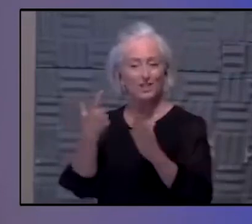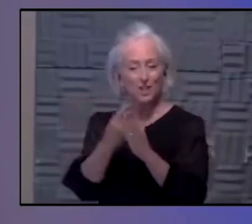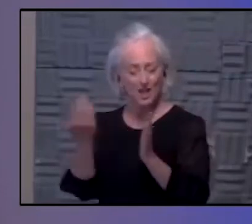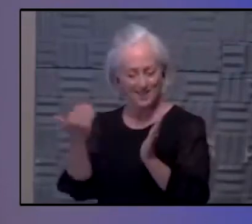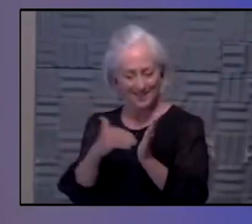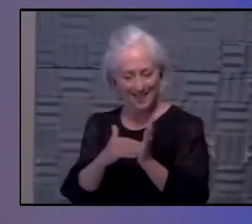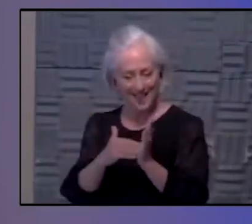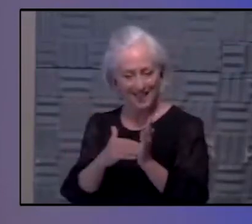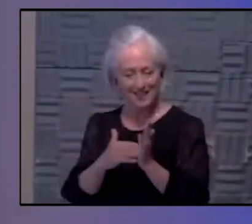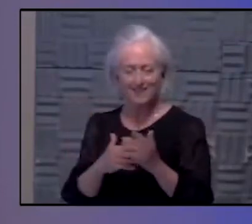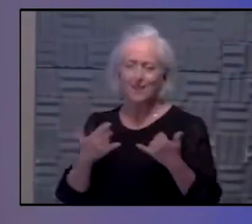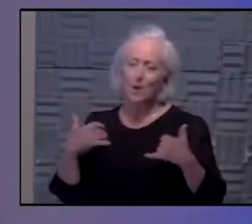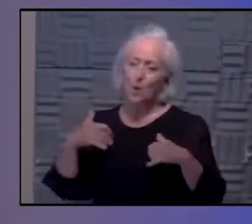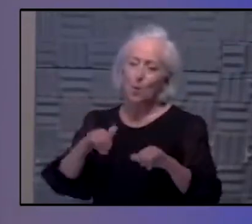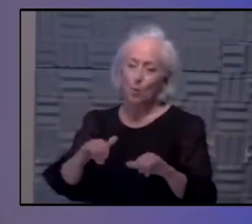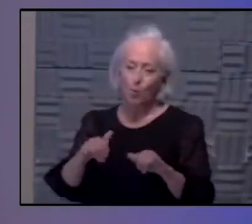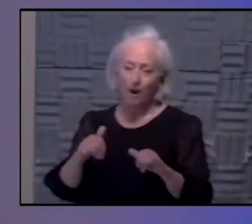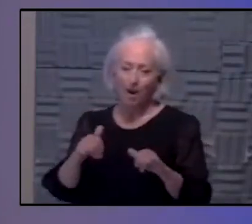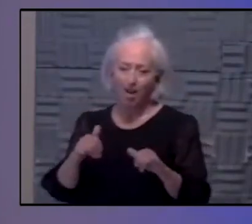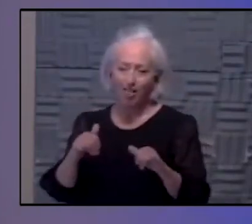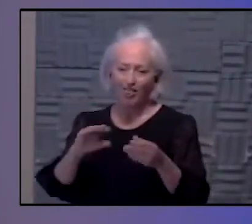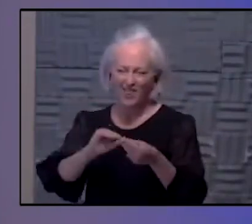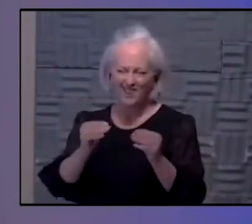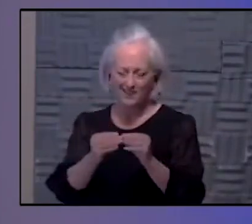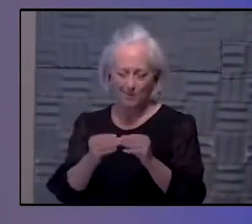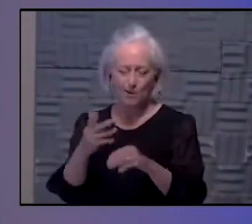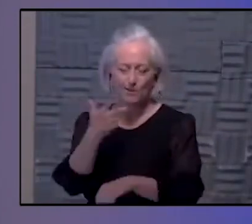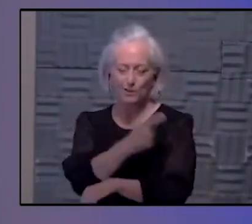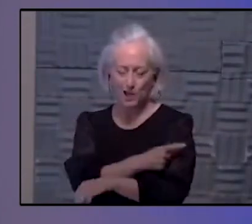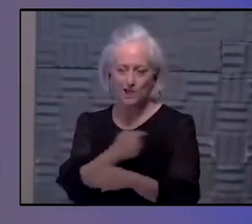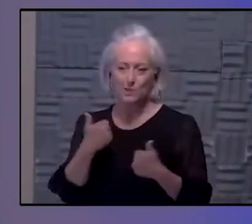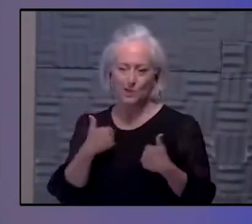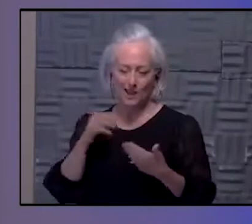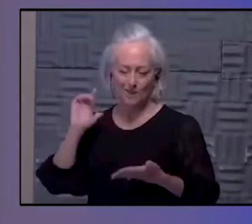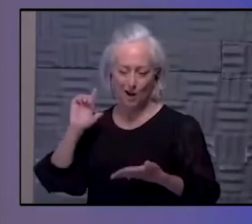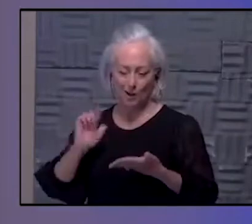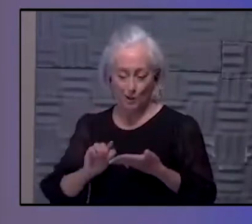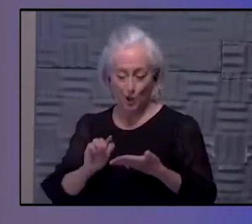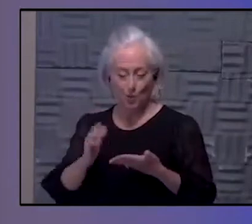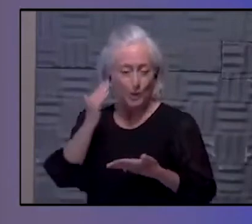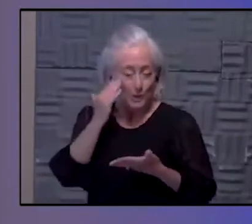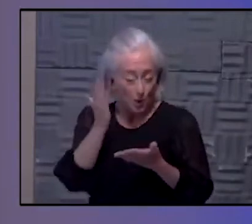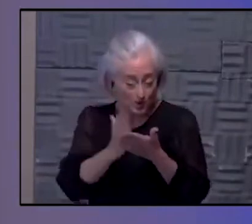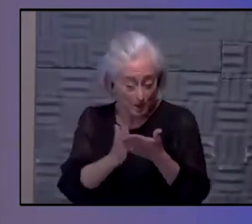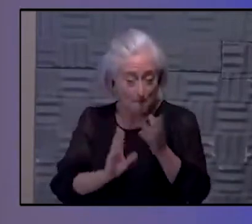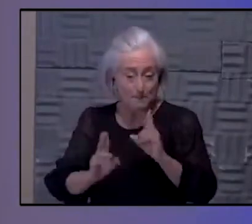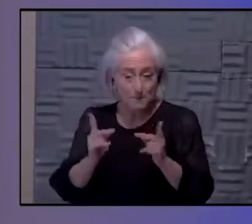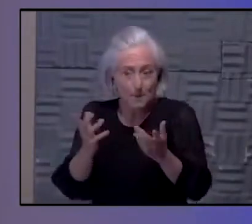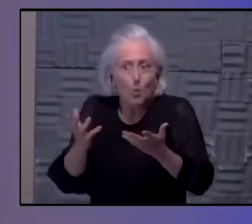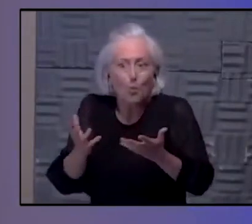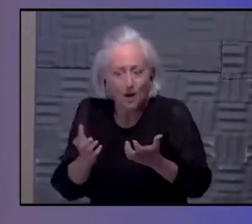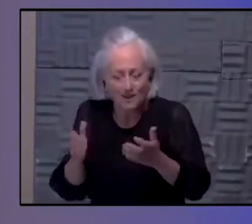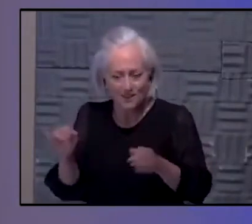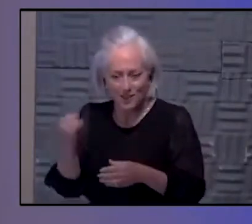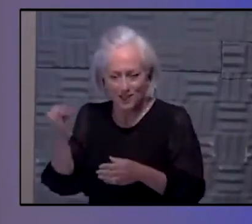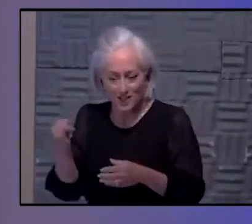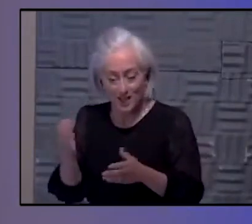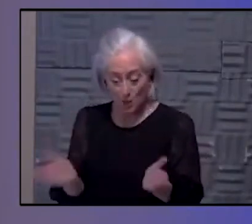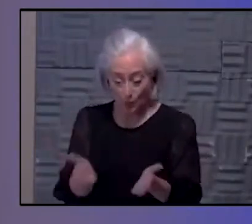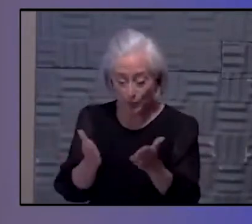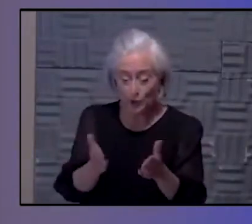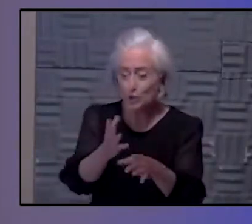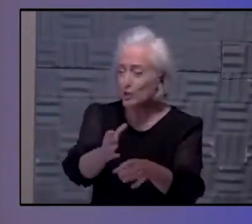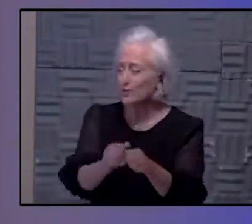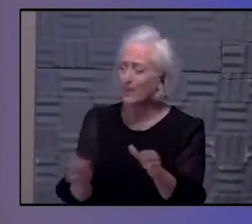supply is low, it's a really important tool for us. We do know that some people really do want J&J, though we still encourage you to get the first available